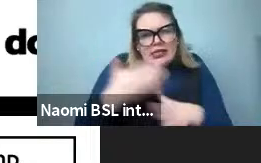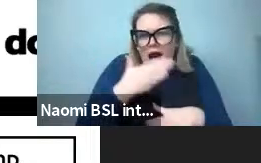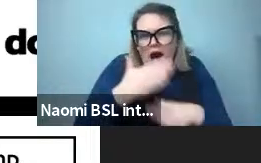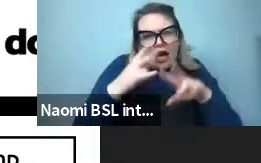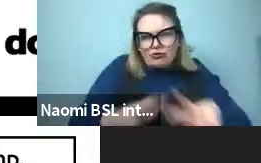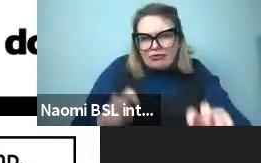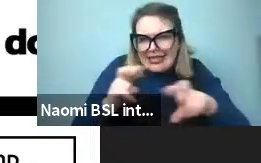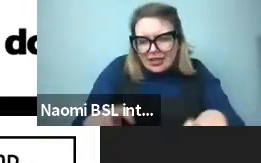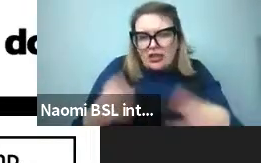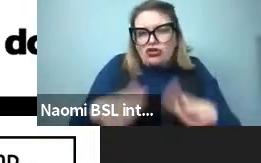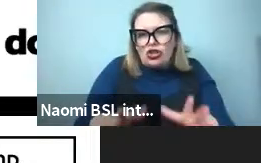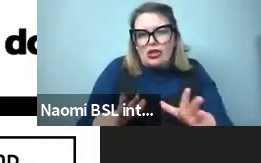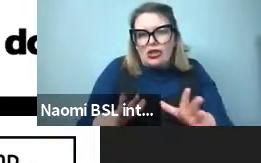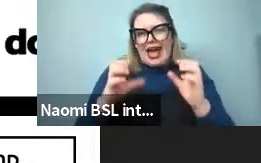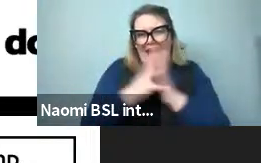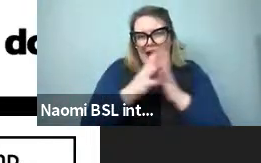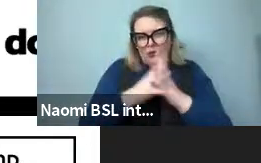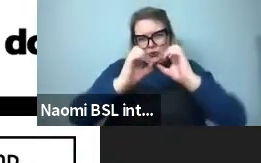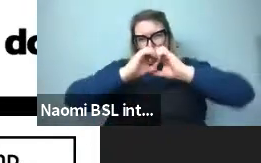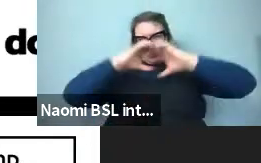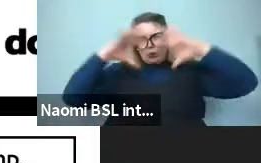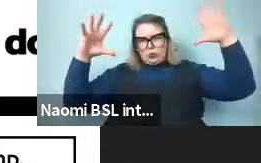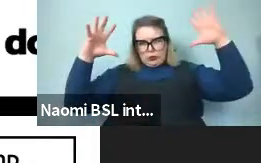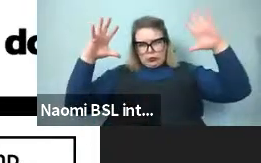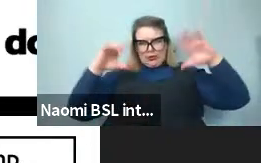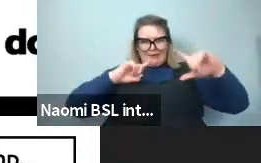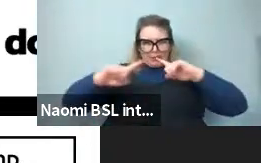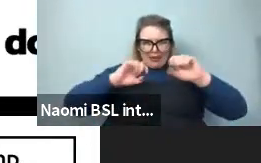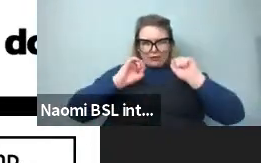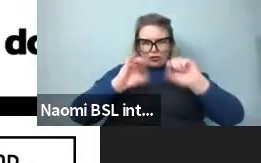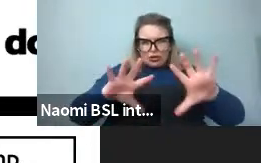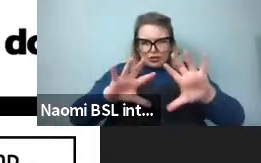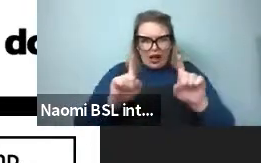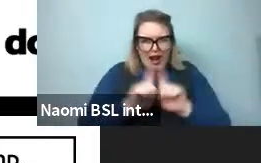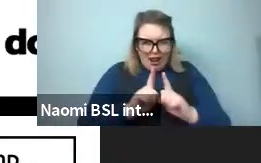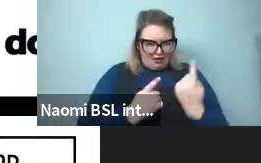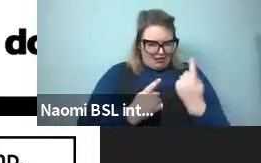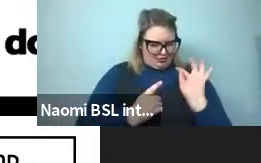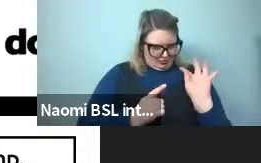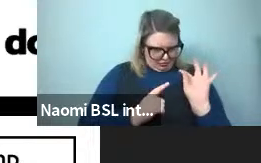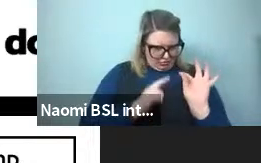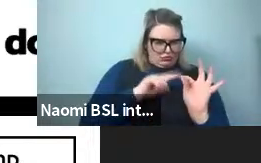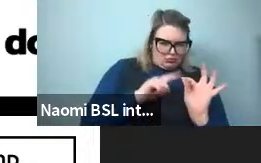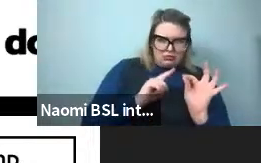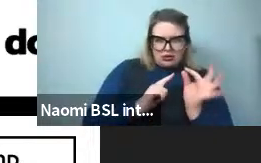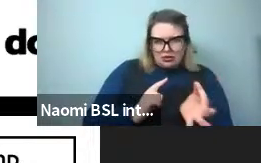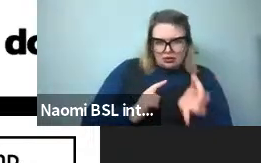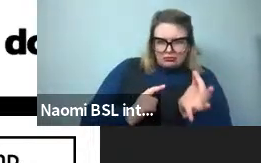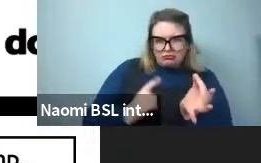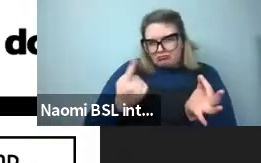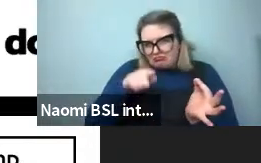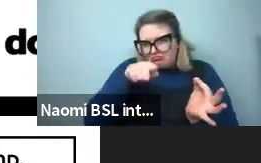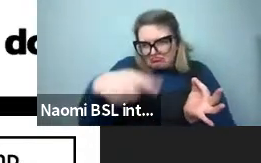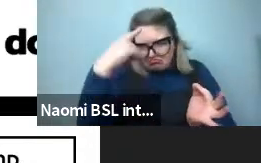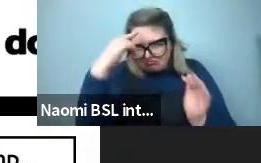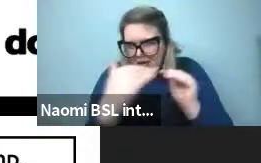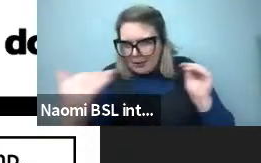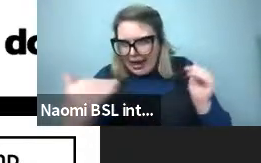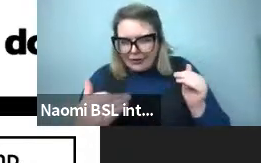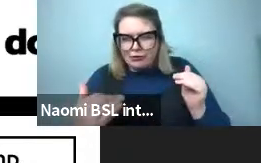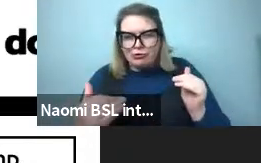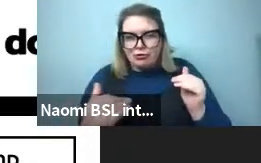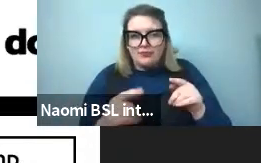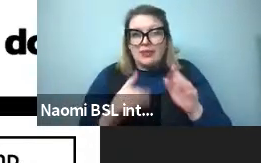we're conveying information in terms of bits here. And so for any particular color, say this one right here,